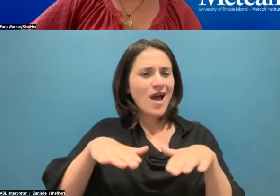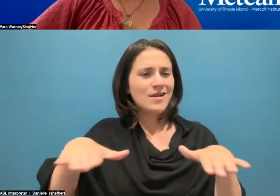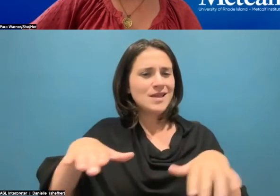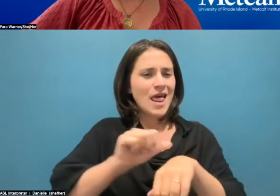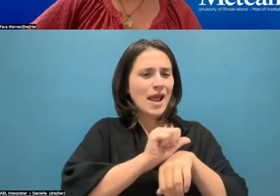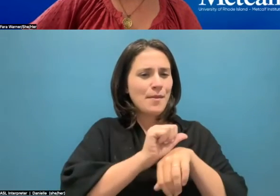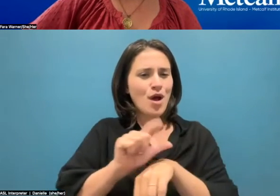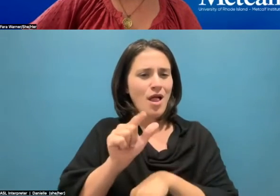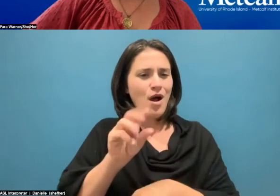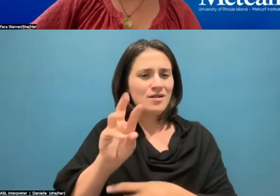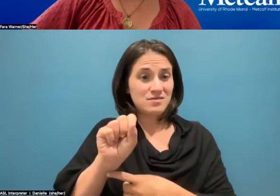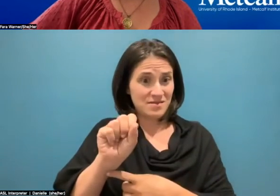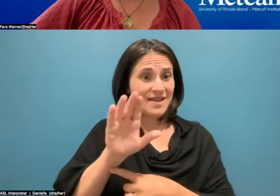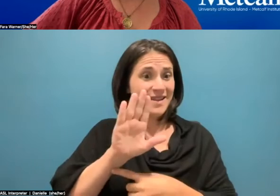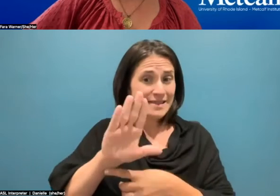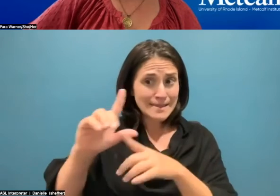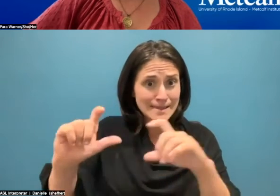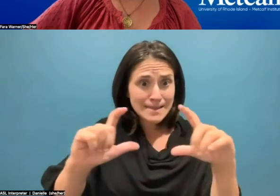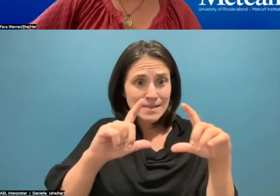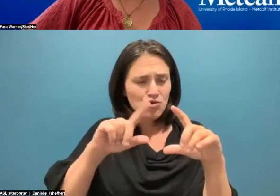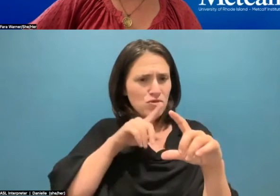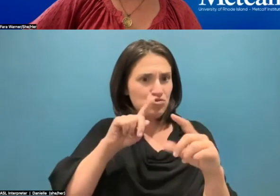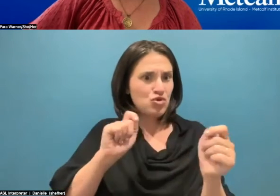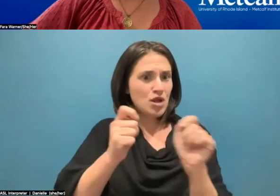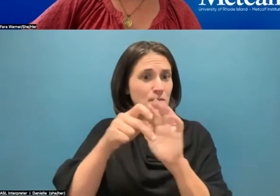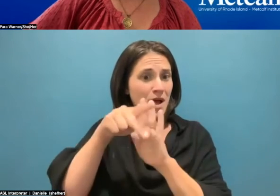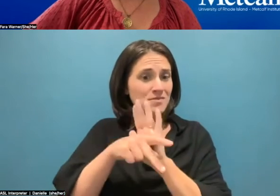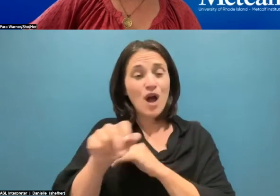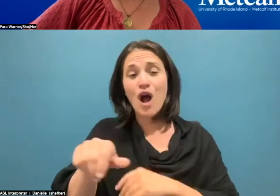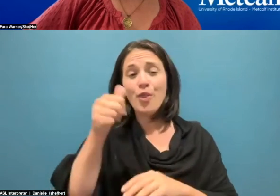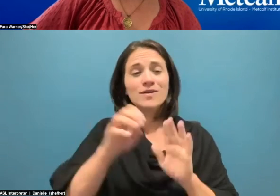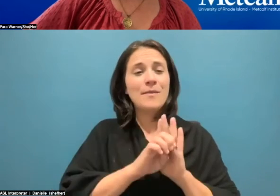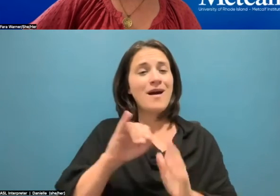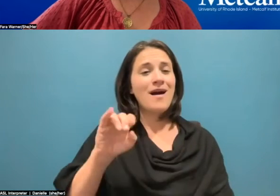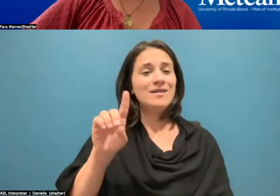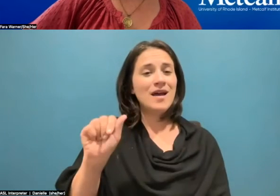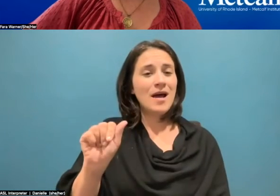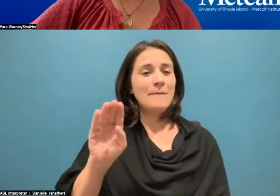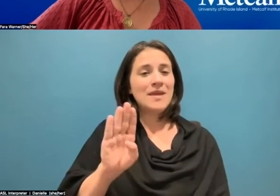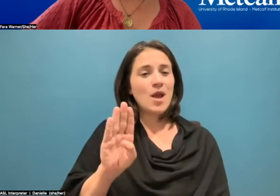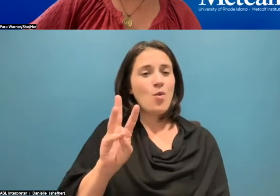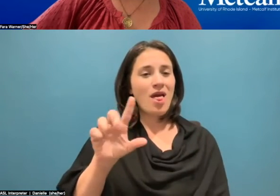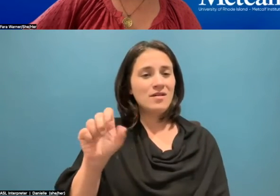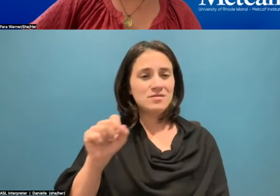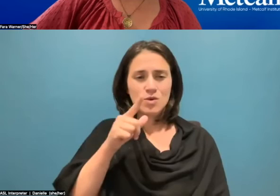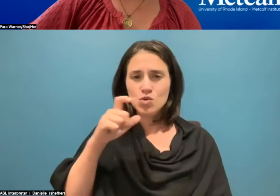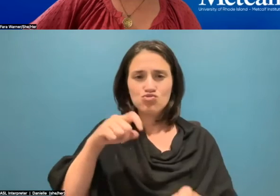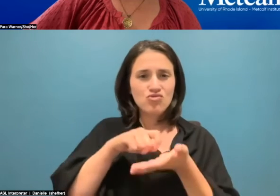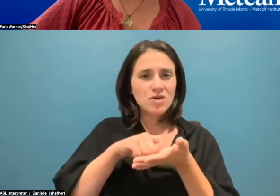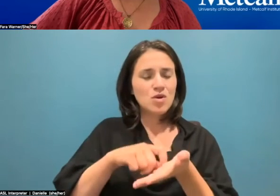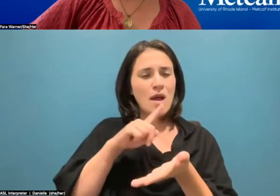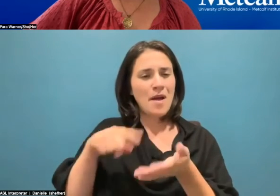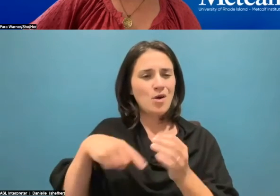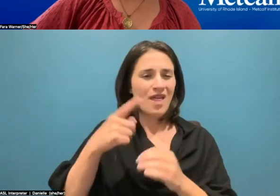best examples is Ida B. Wells, you know, a black woman journalist who reported on the lynching of black men and